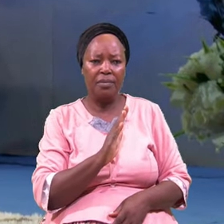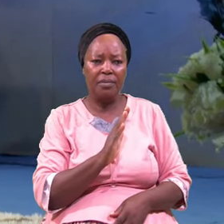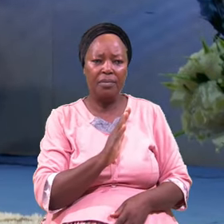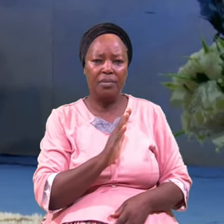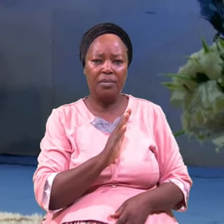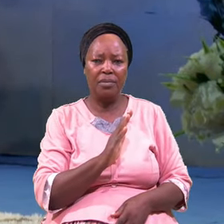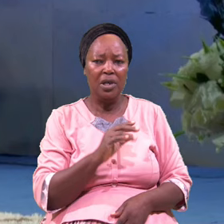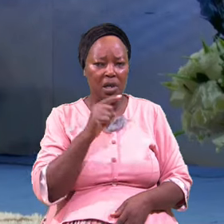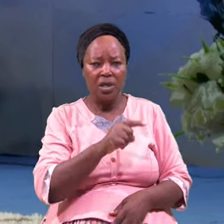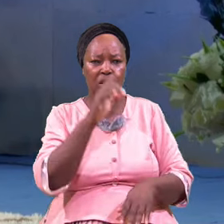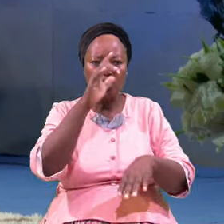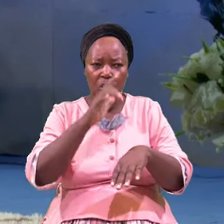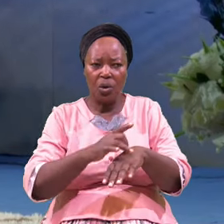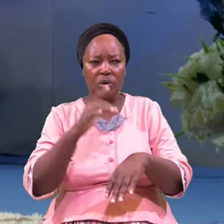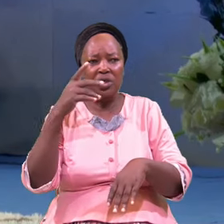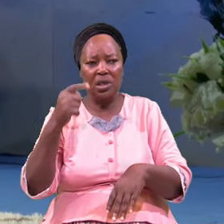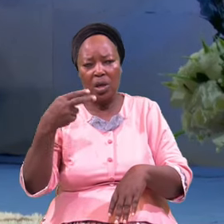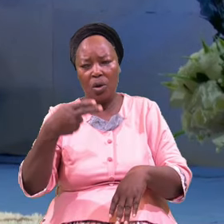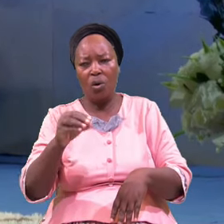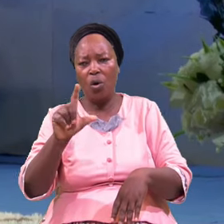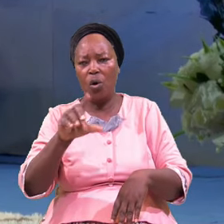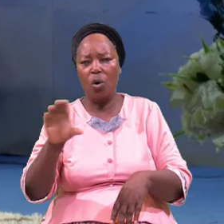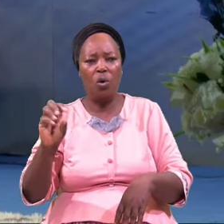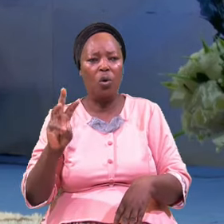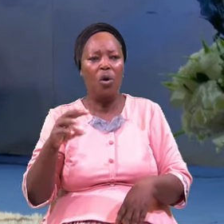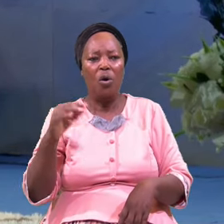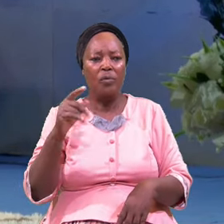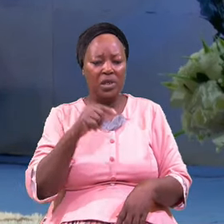He Touched The Hollow Of His Time